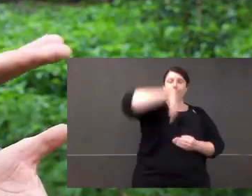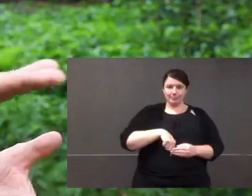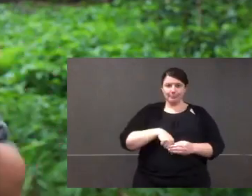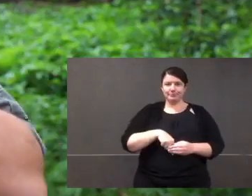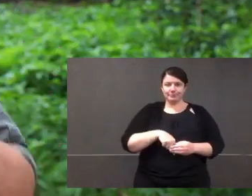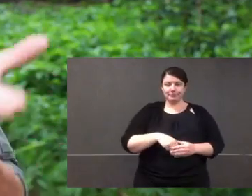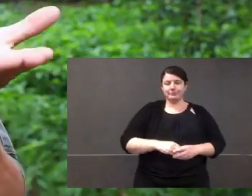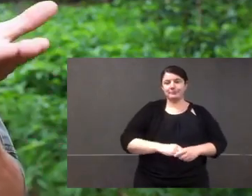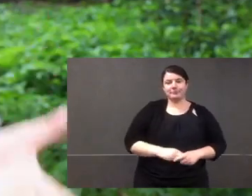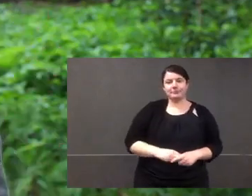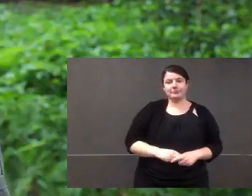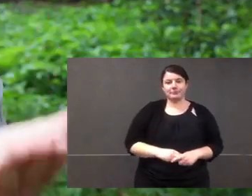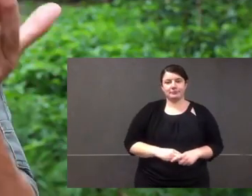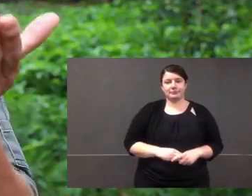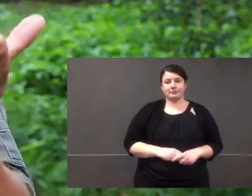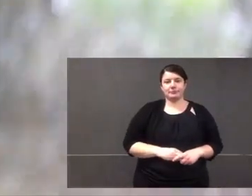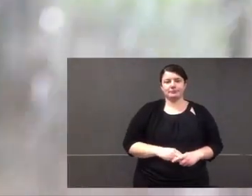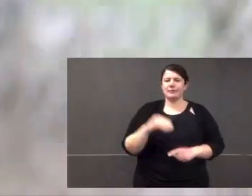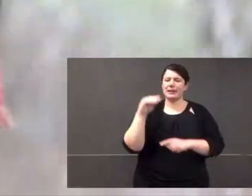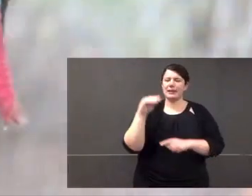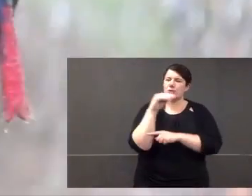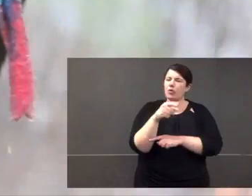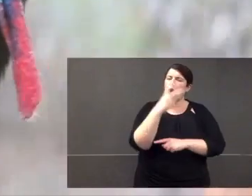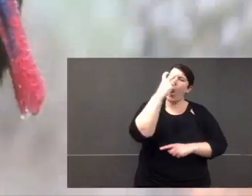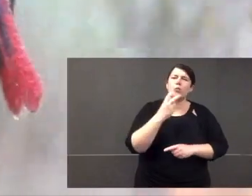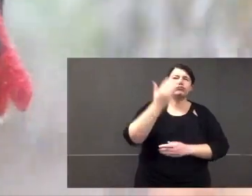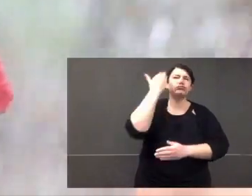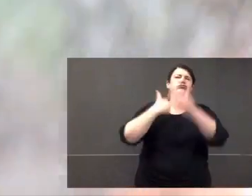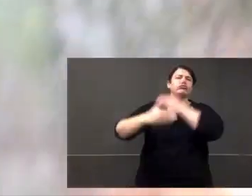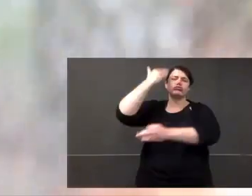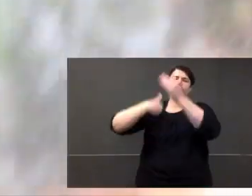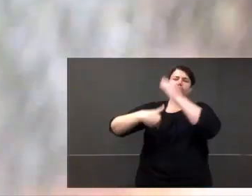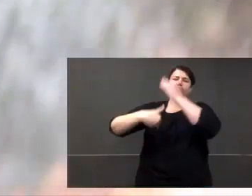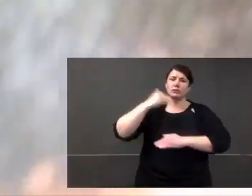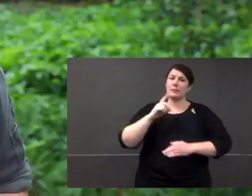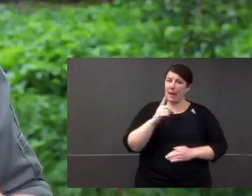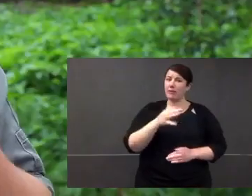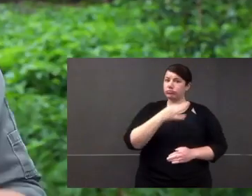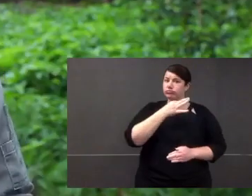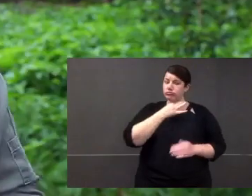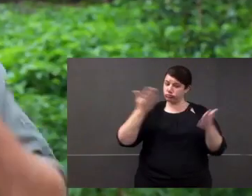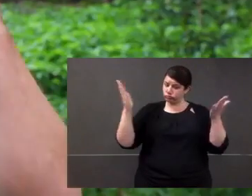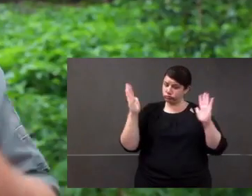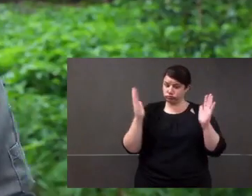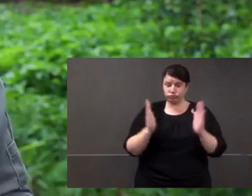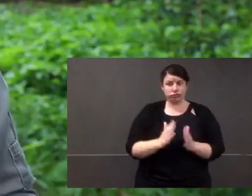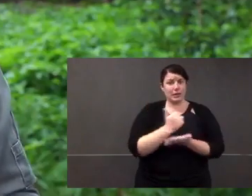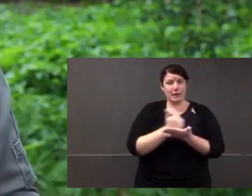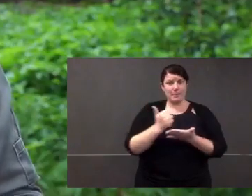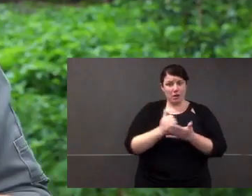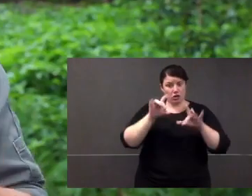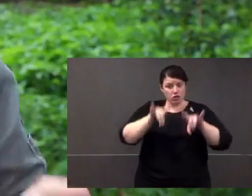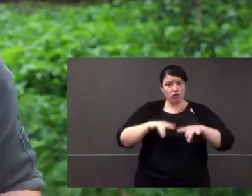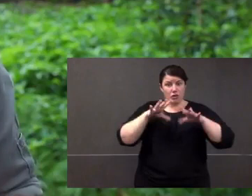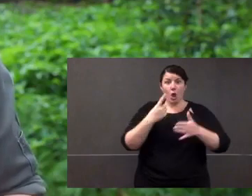scoop with their bottom bill and they scoop that water up and swallow it whole. The cassowaries are one of the oldest birds on earth